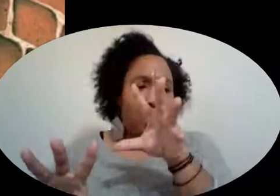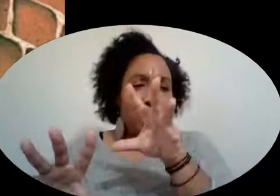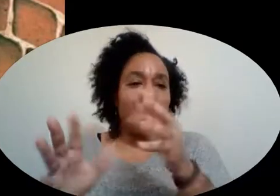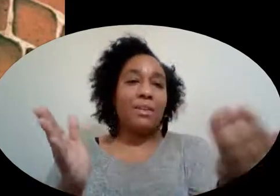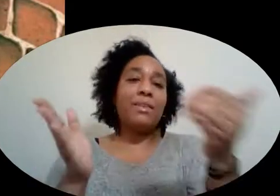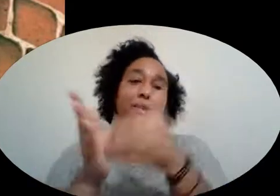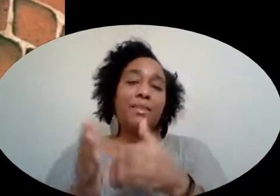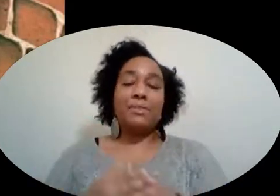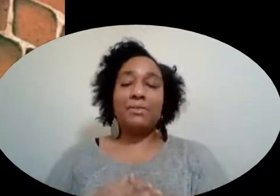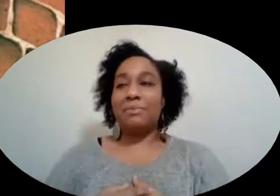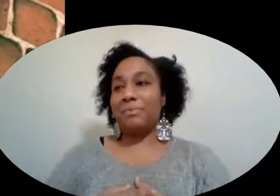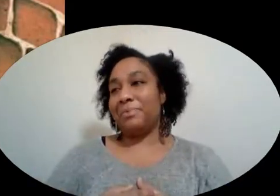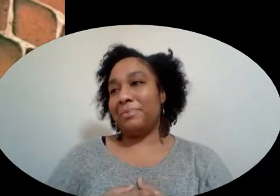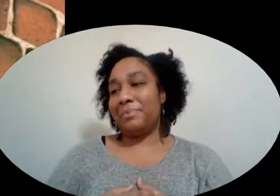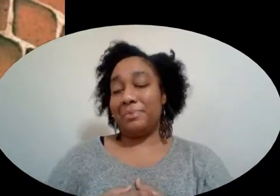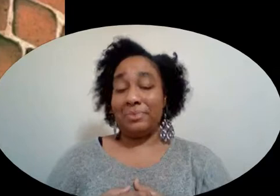again